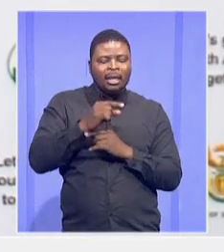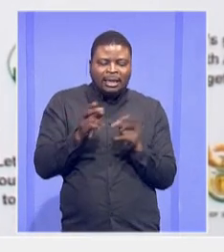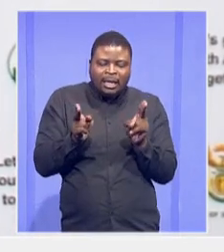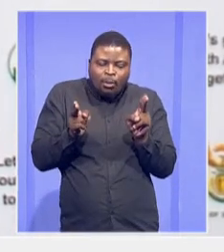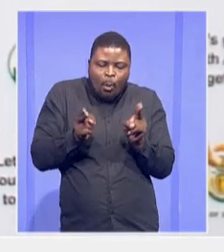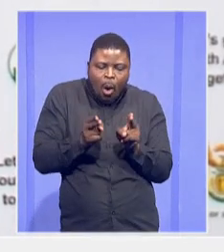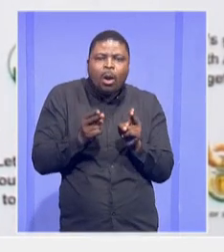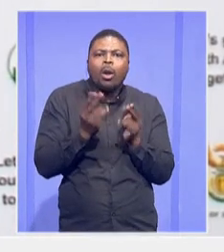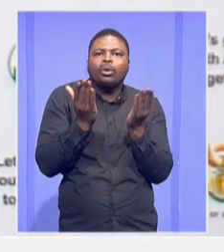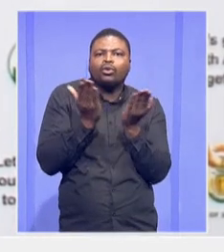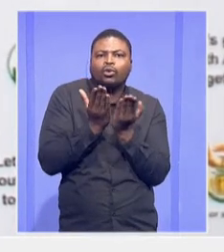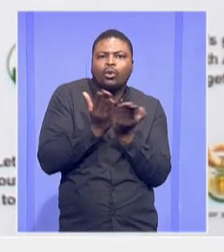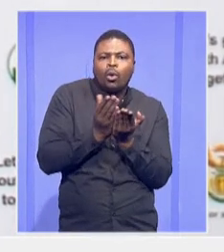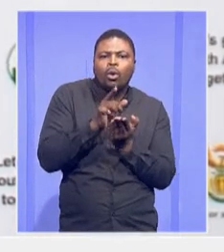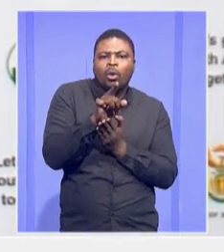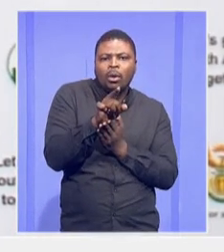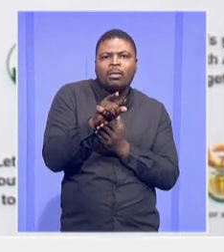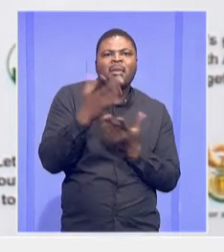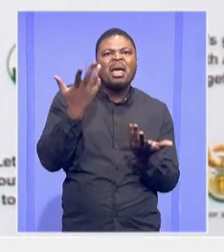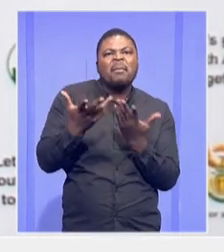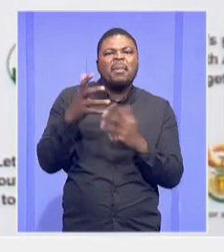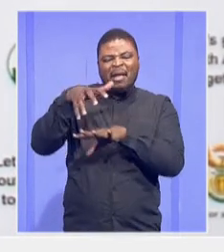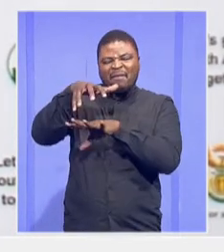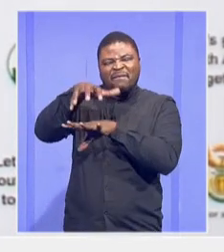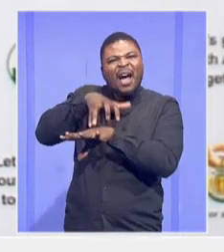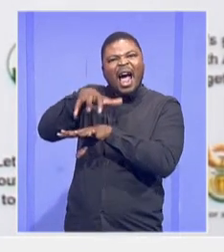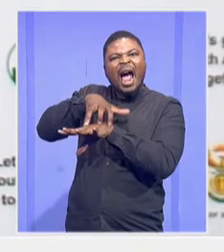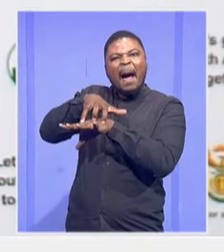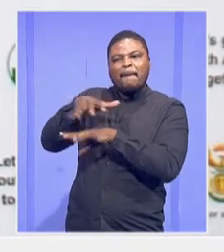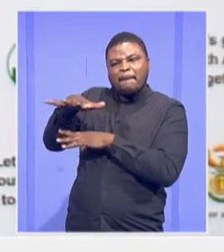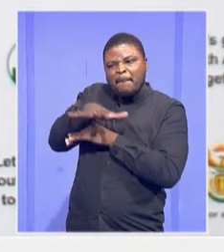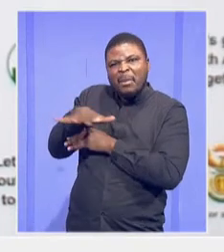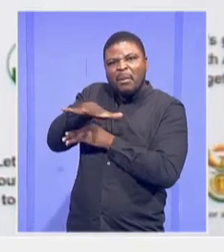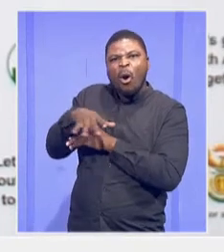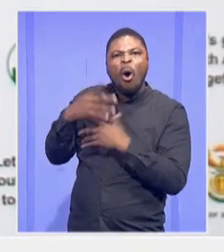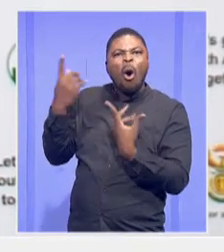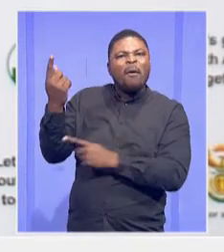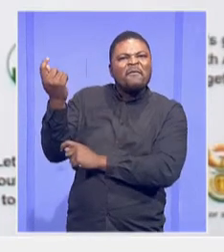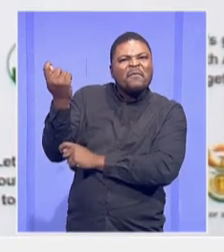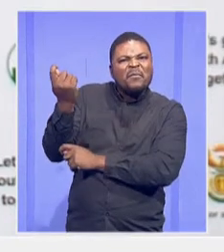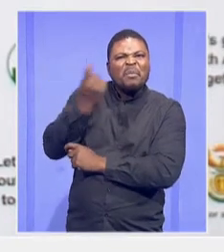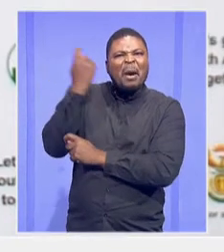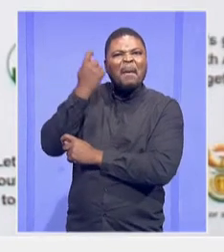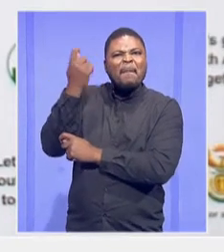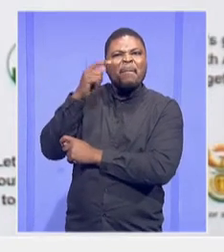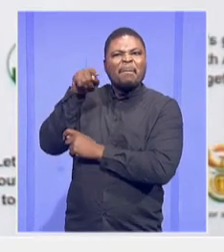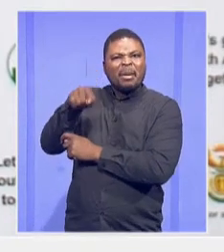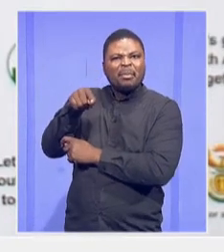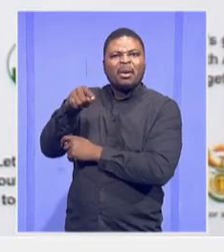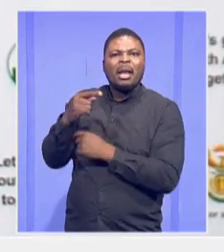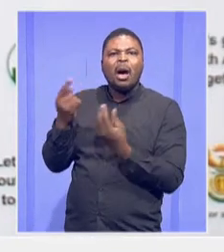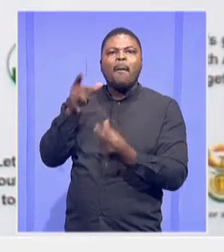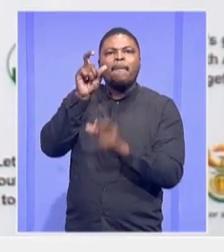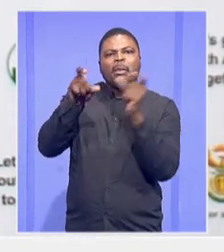in your commercial farming areas or in the villages that are getting depopulated.